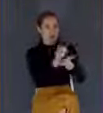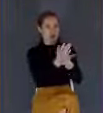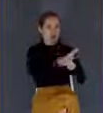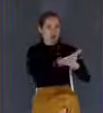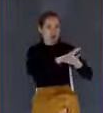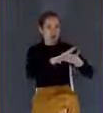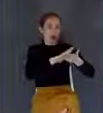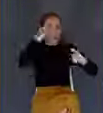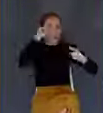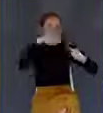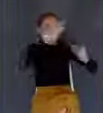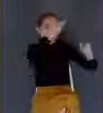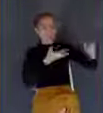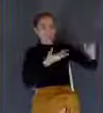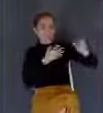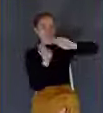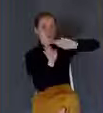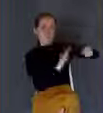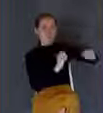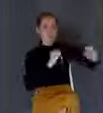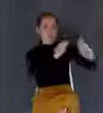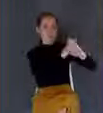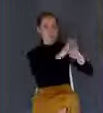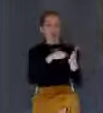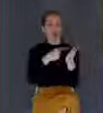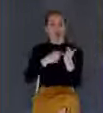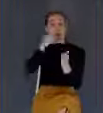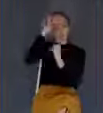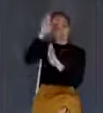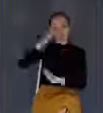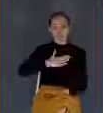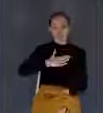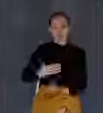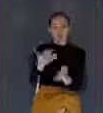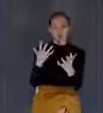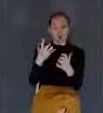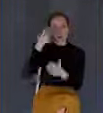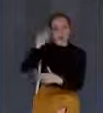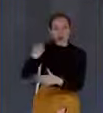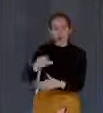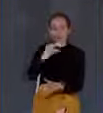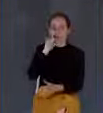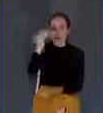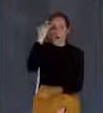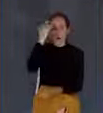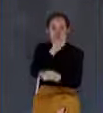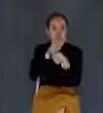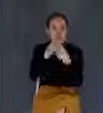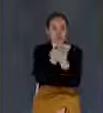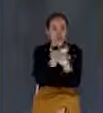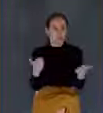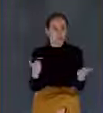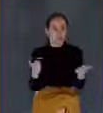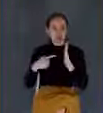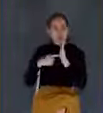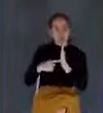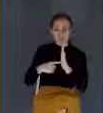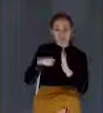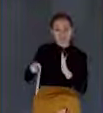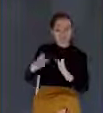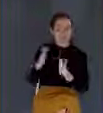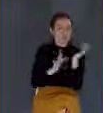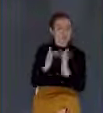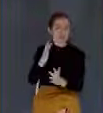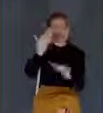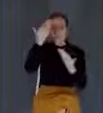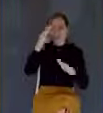it was the will of the Father that Jesus not know certain things during his earthly ministry. And this was one of them, that he did not know the day or